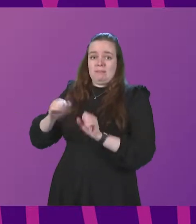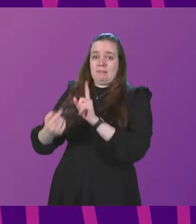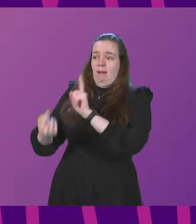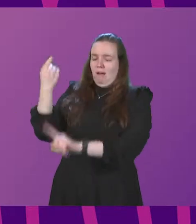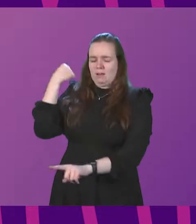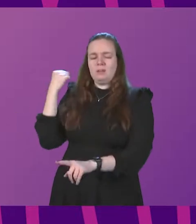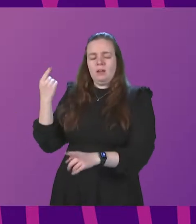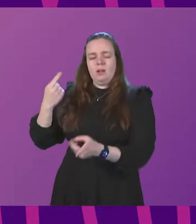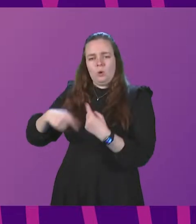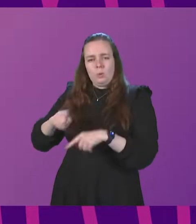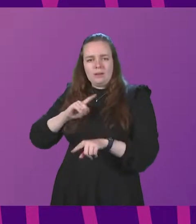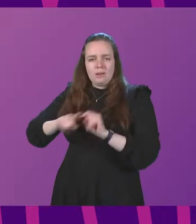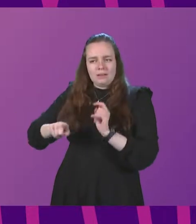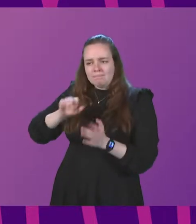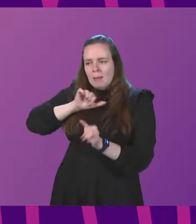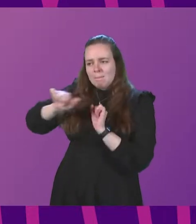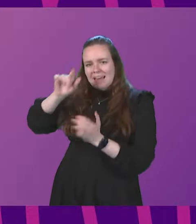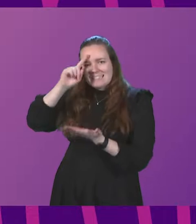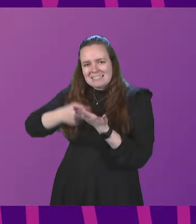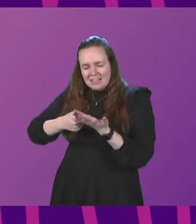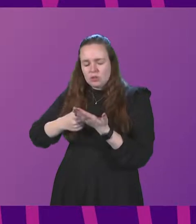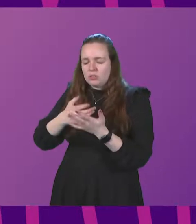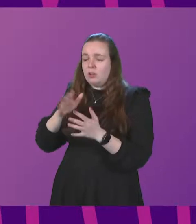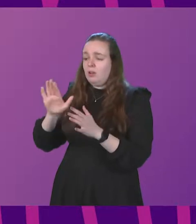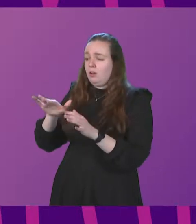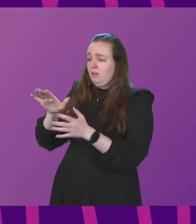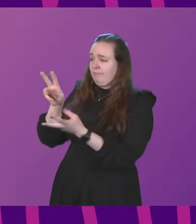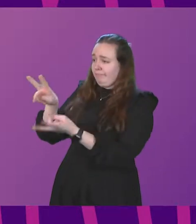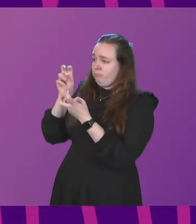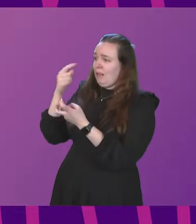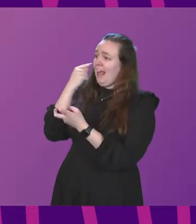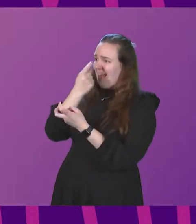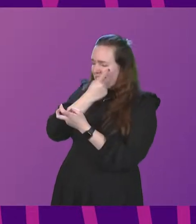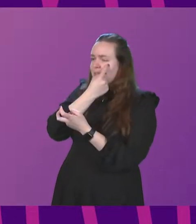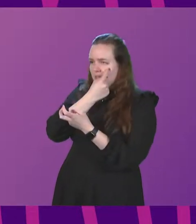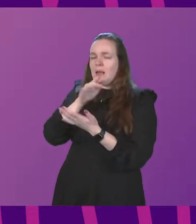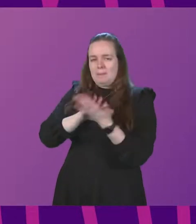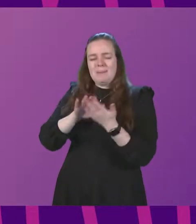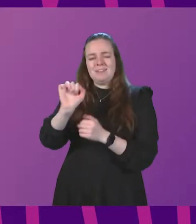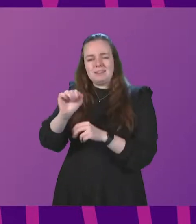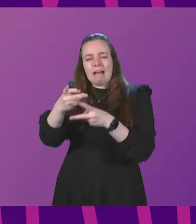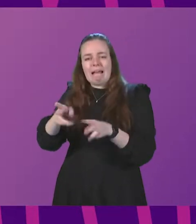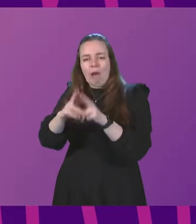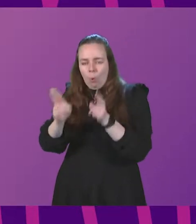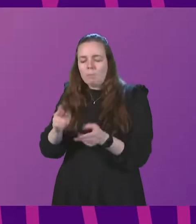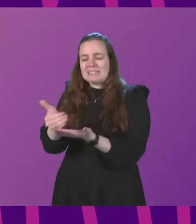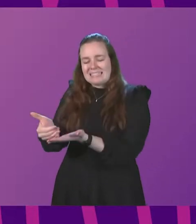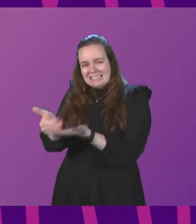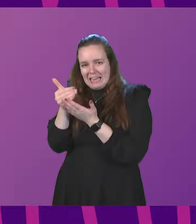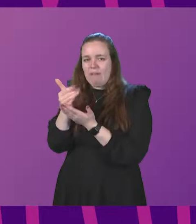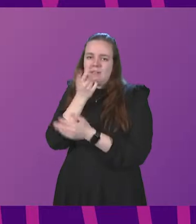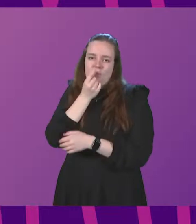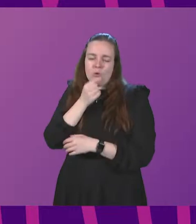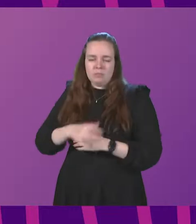have sought to take the best decisions based on the best evidence we had at any given time to keep those in our care homes as safe as